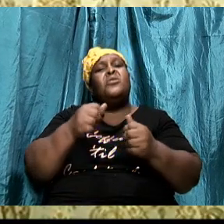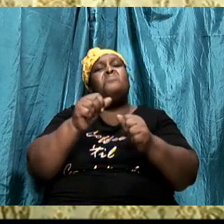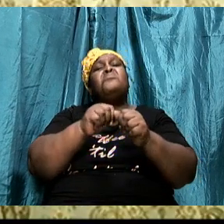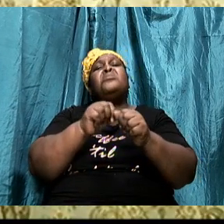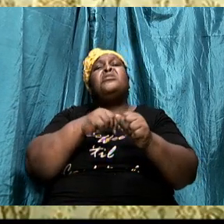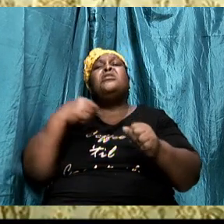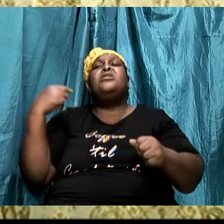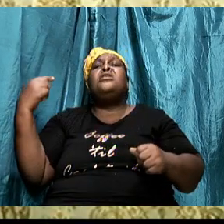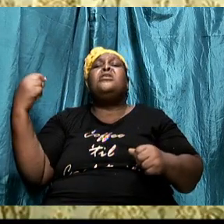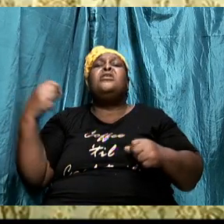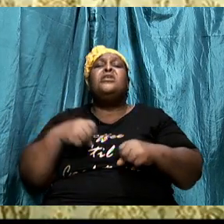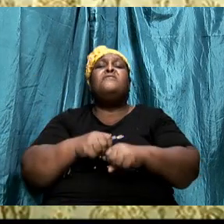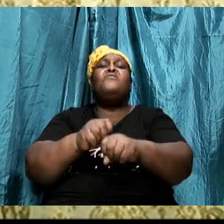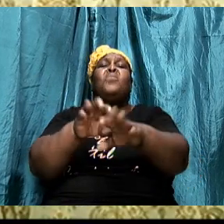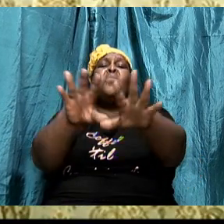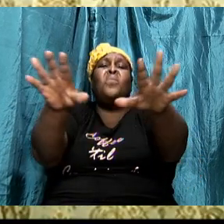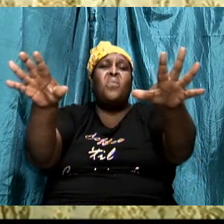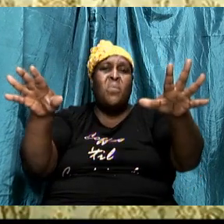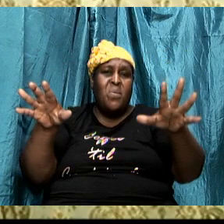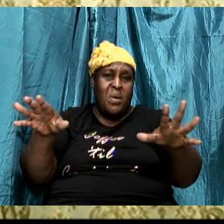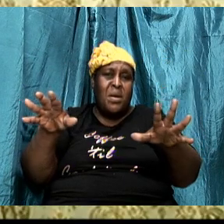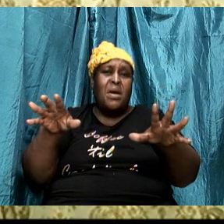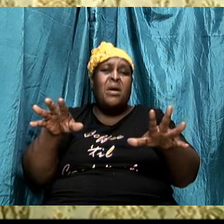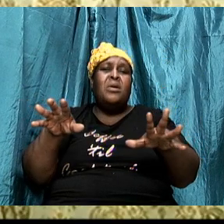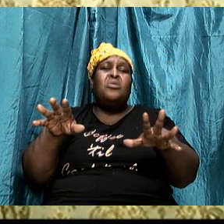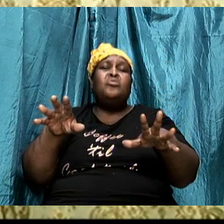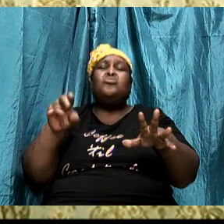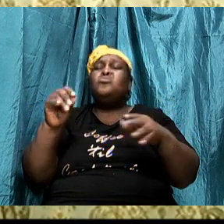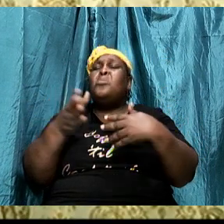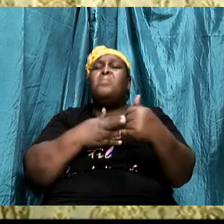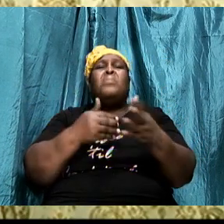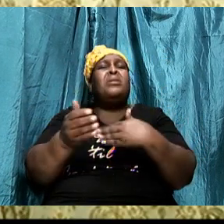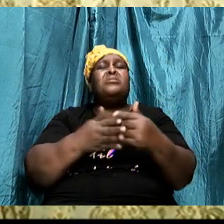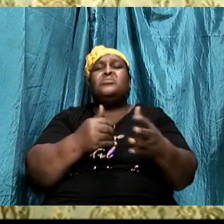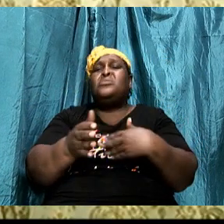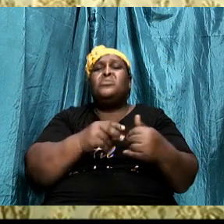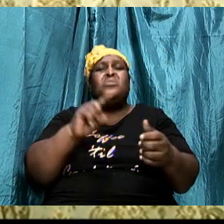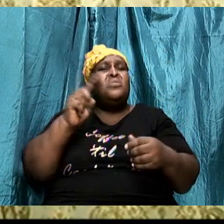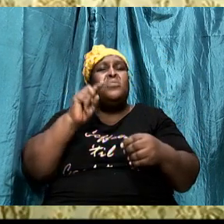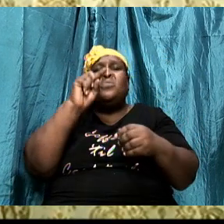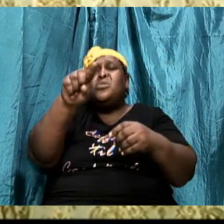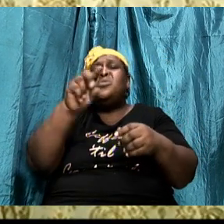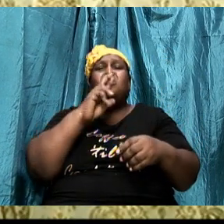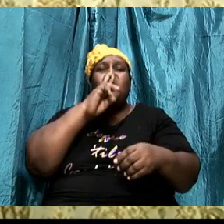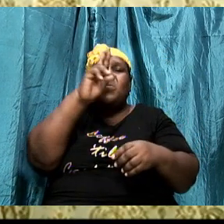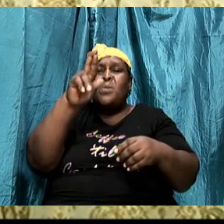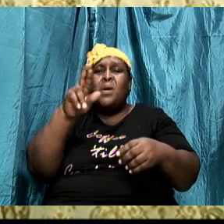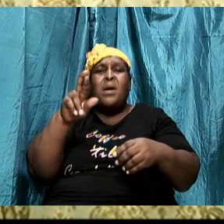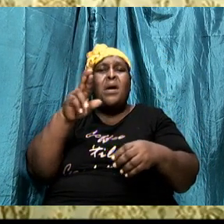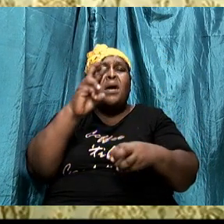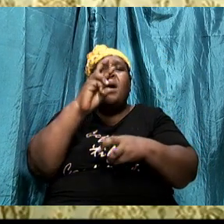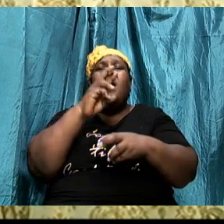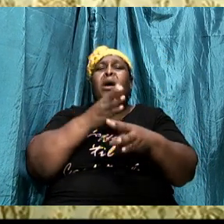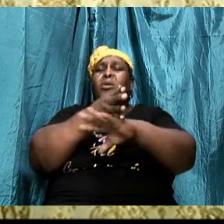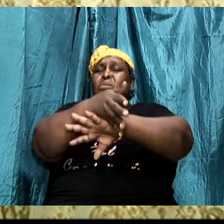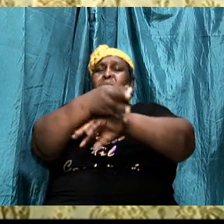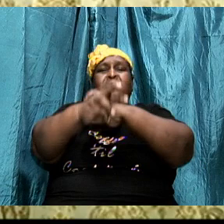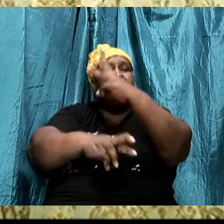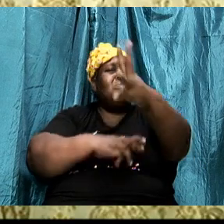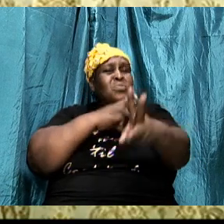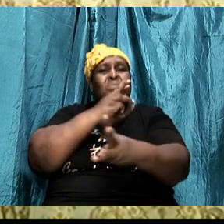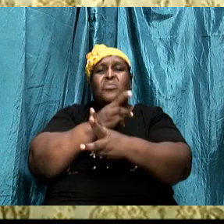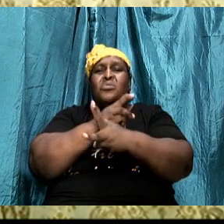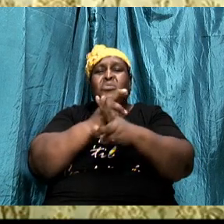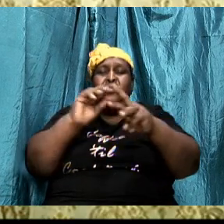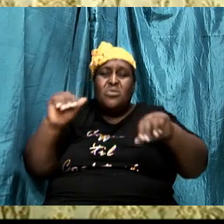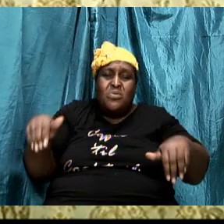You're in the U.S. of A. You're in Canada. Wherever you are across the world, we greet you tonight in the